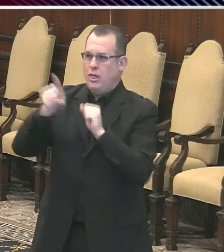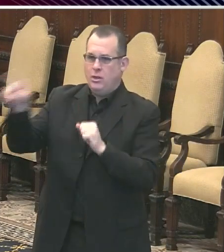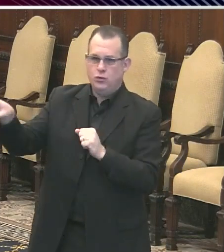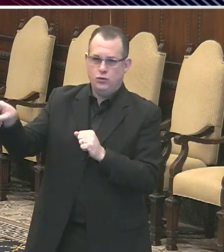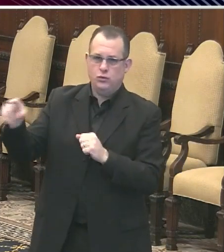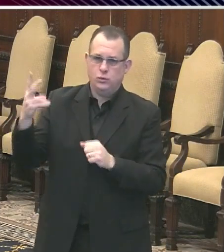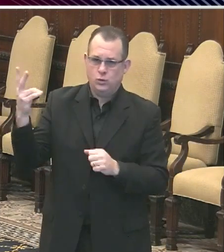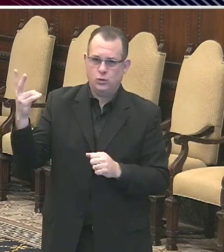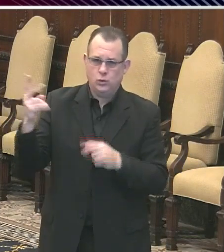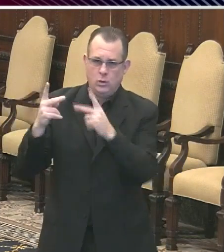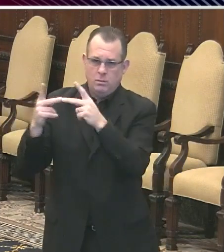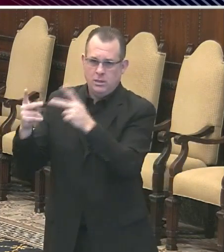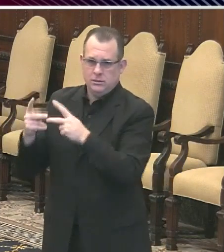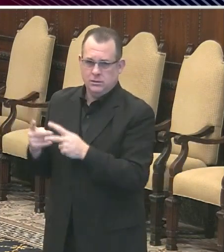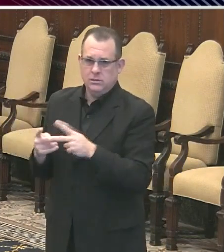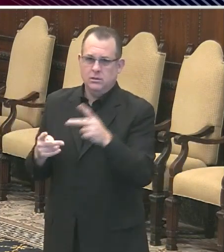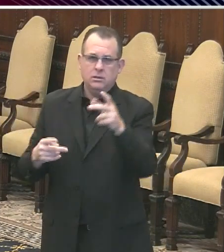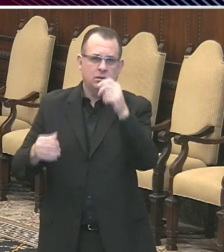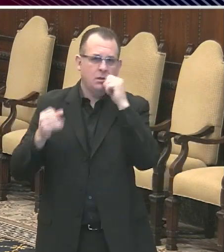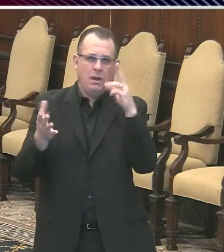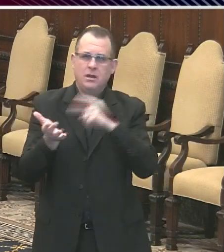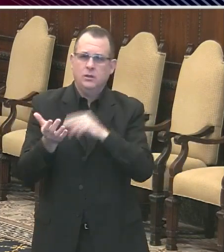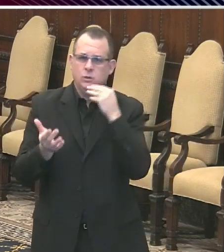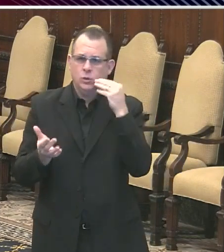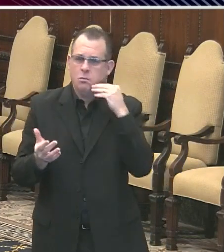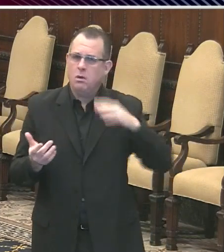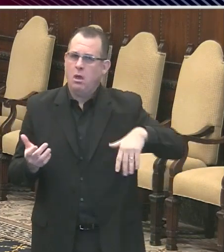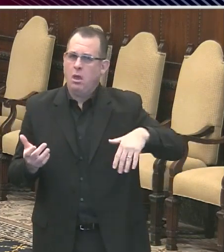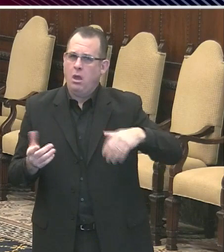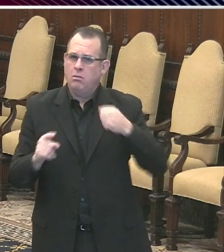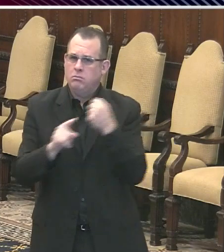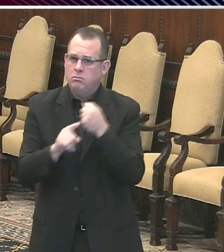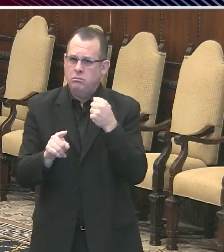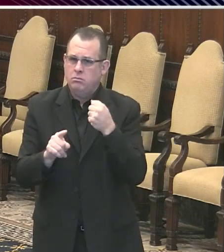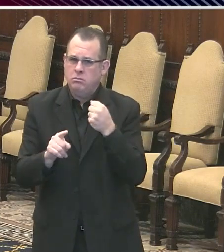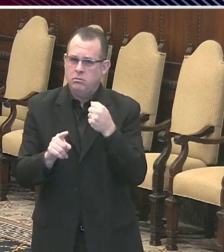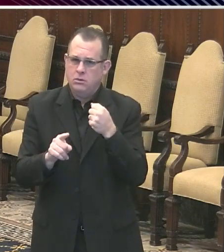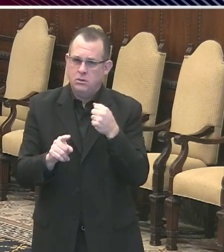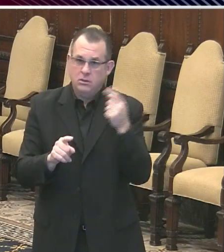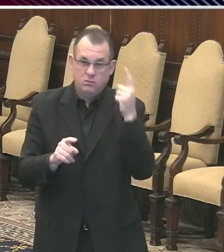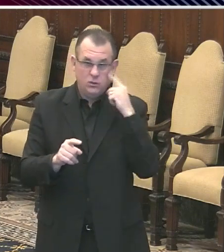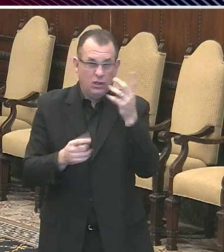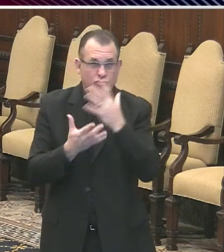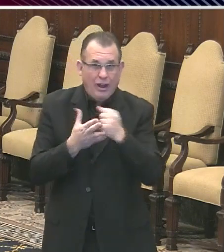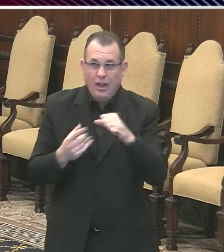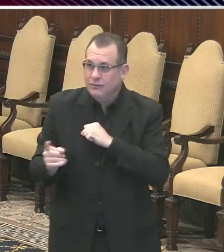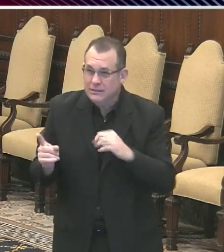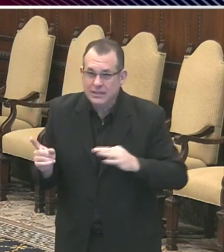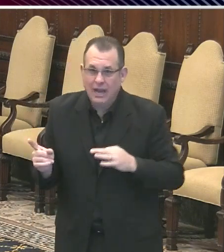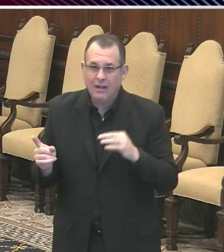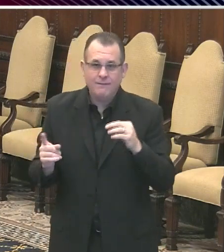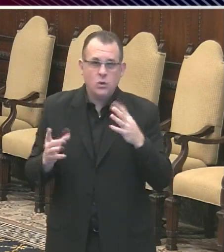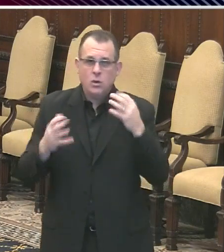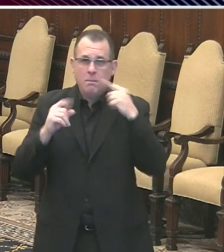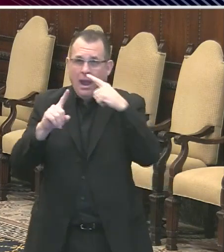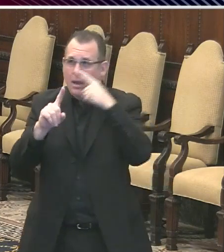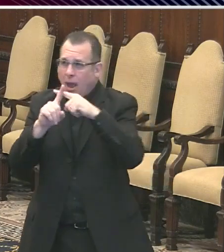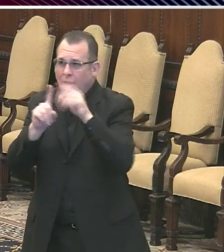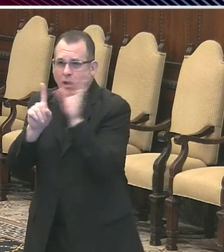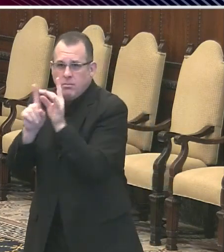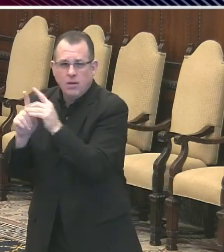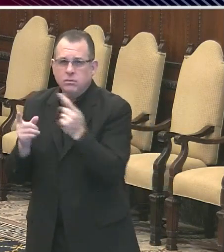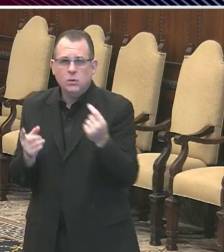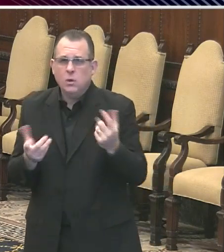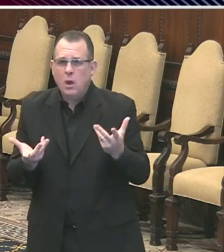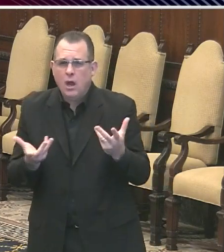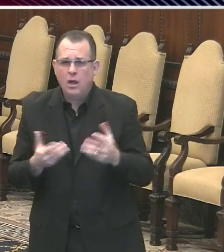it's not a large number of nursing homes. And that's because they ran out of staff, or they just had too many cases, or what triggers? All the nursing homes